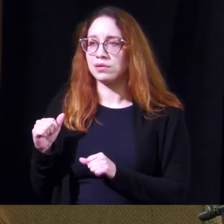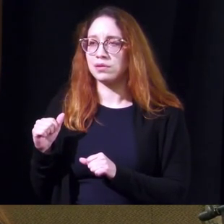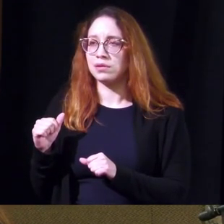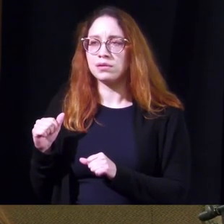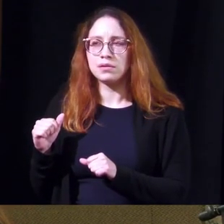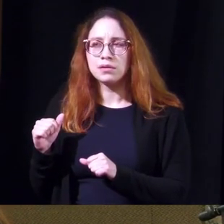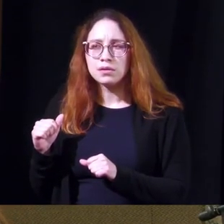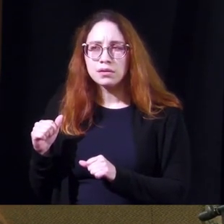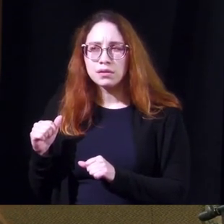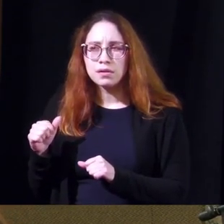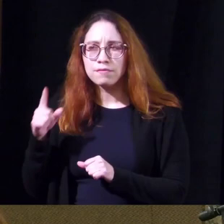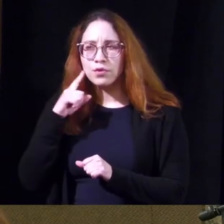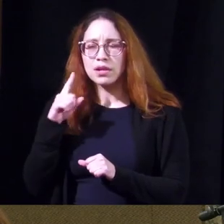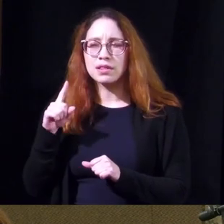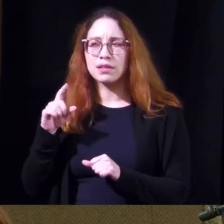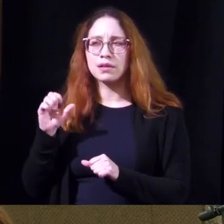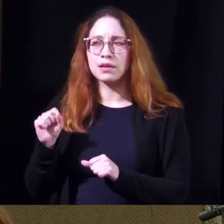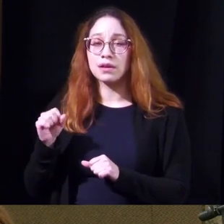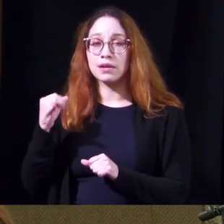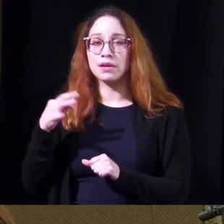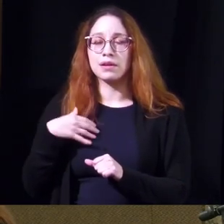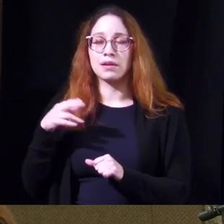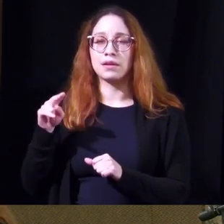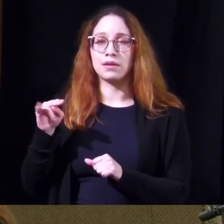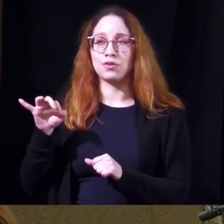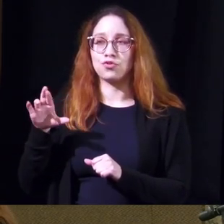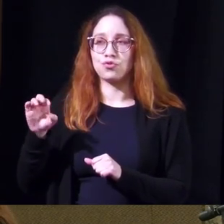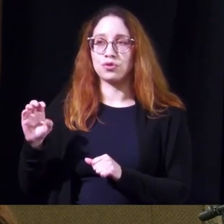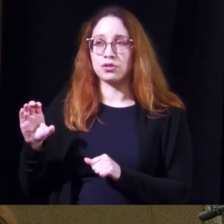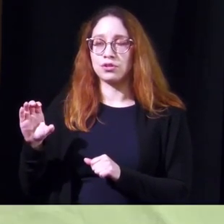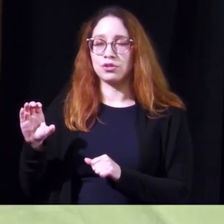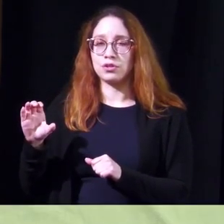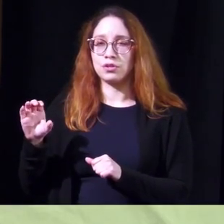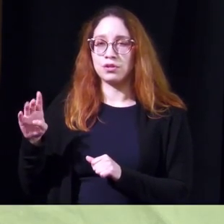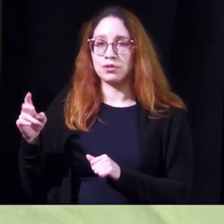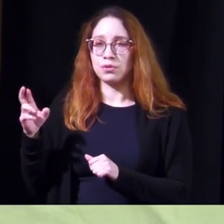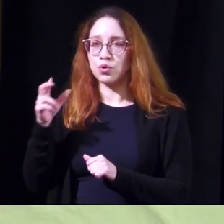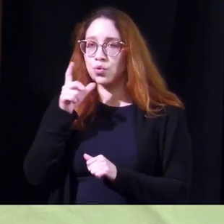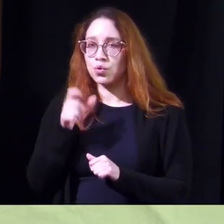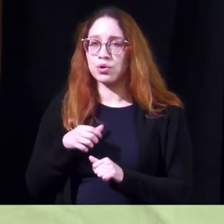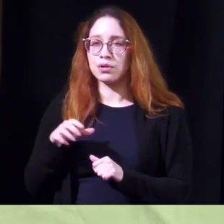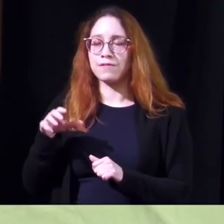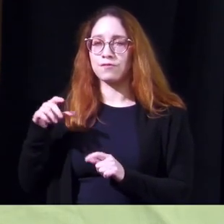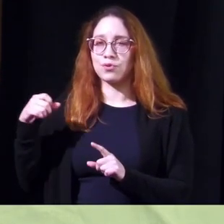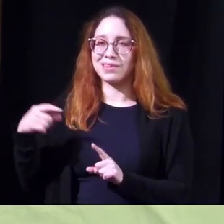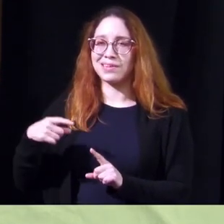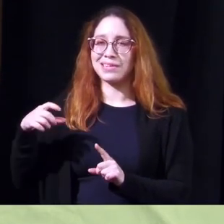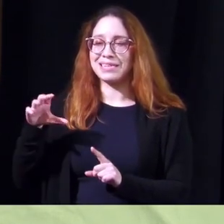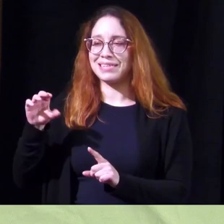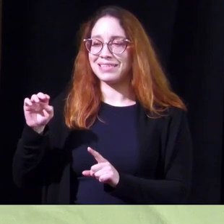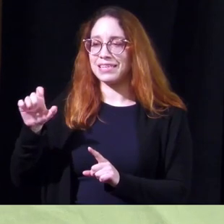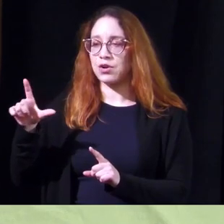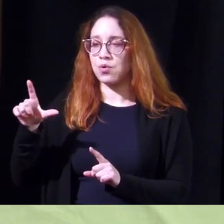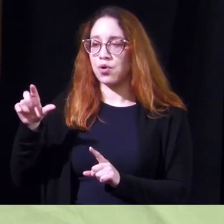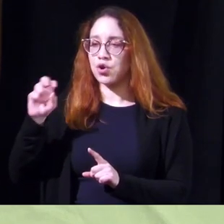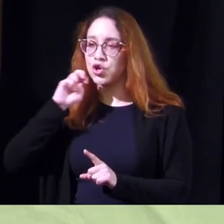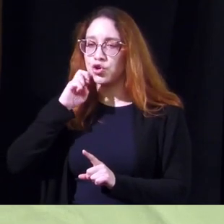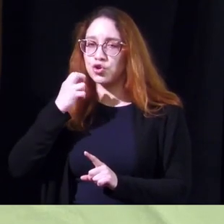simulator so the patient has a neurogenic bladder who's a candidate for sacral nerve stimulation um